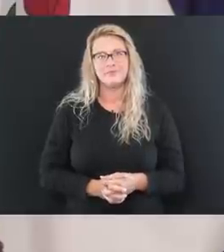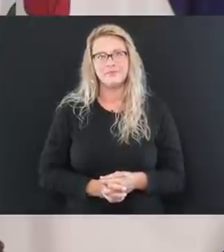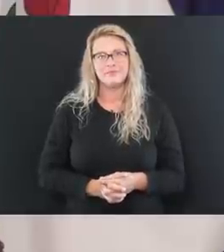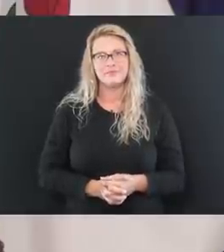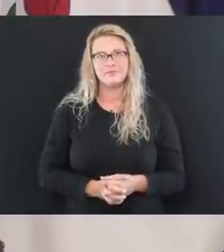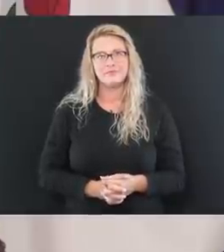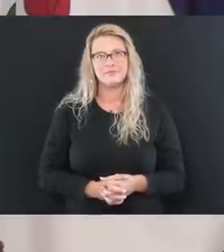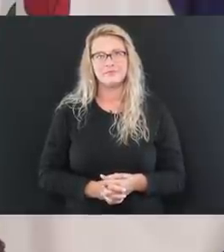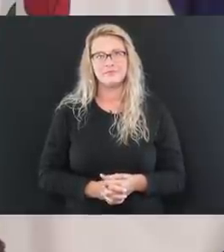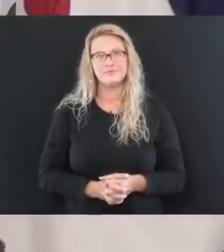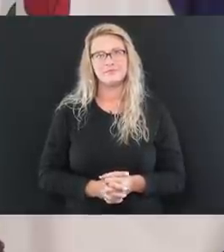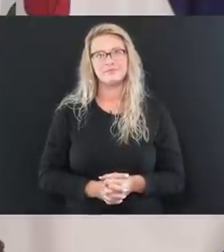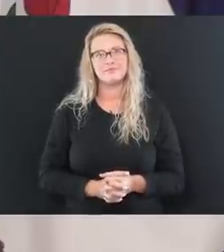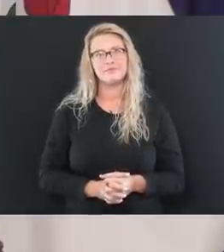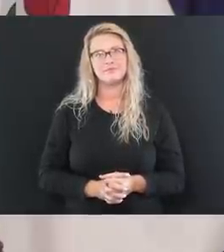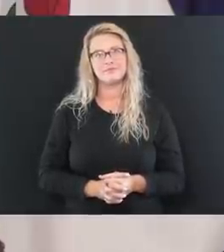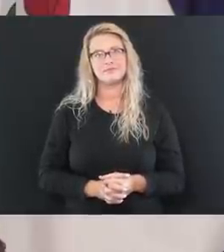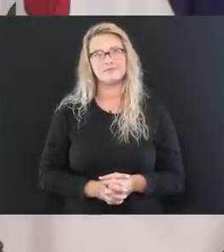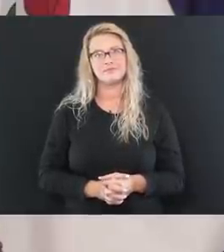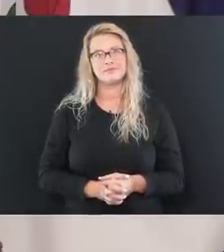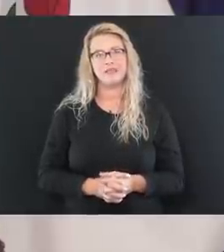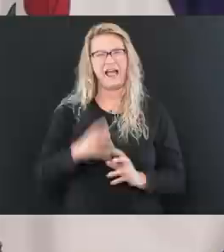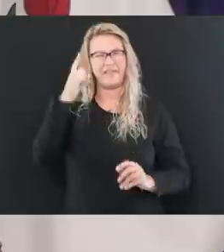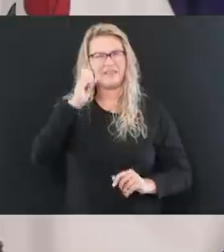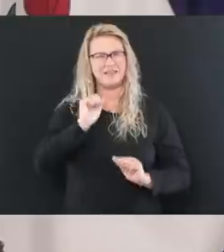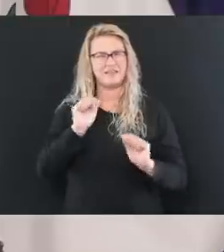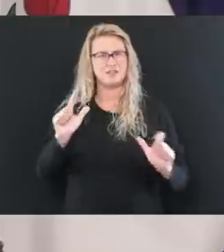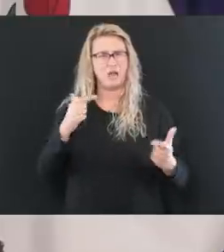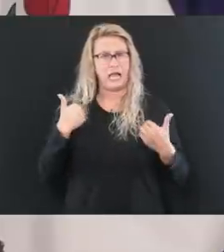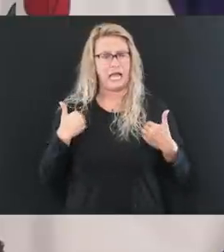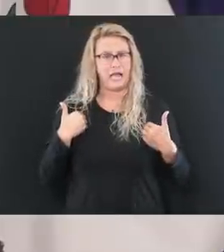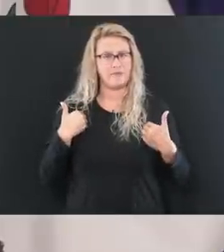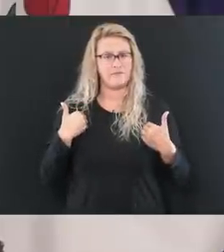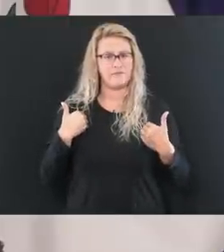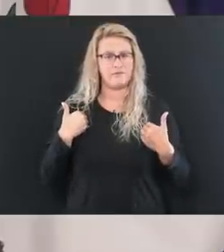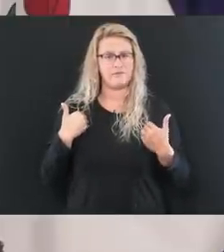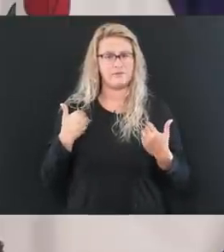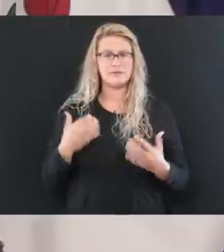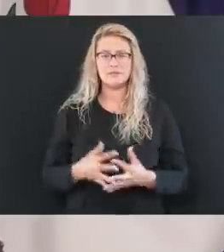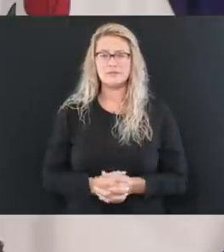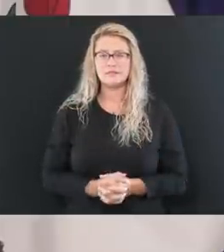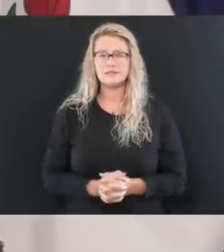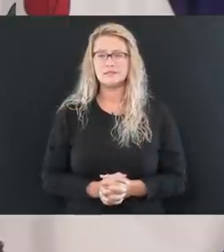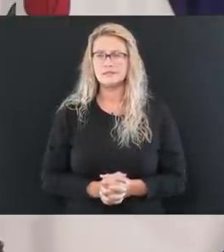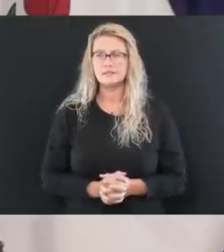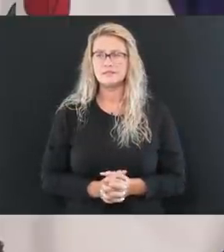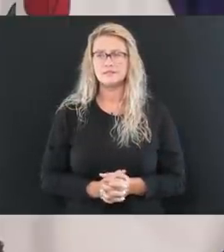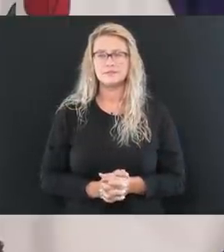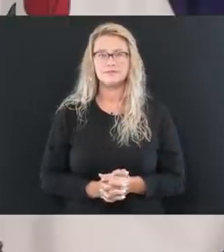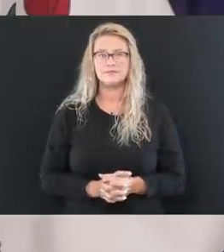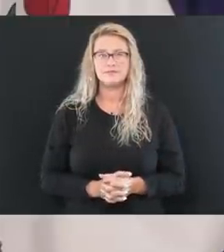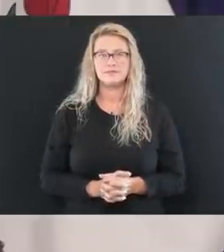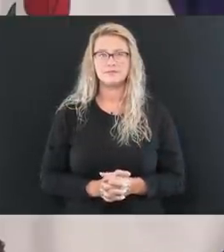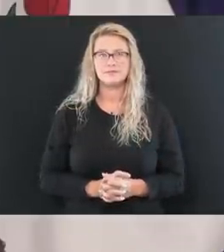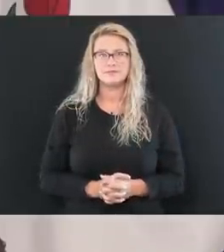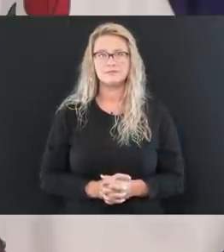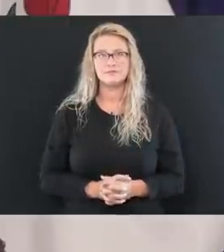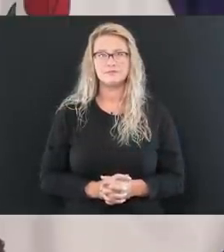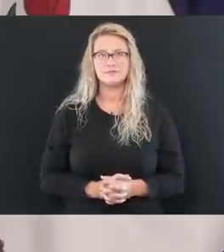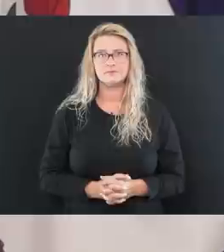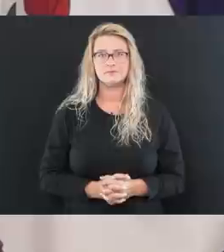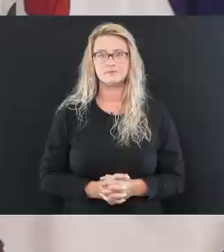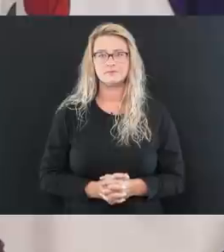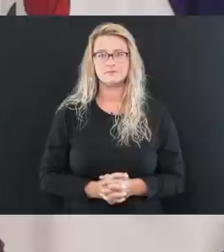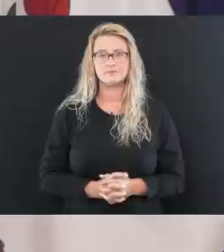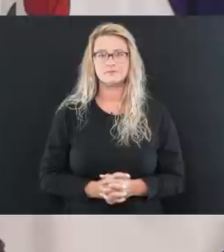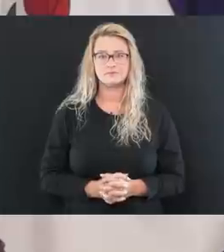I, I think really that's all I have. I can't really, I can't see any, any of the other comments, but, but I think that's all I've got